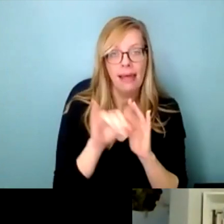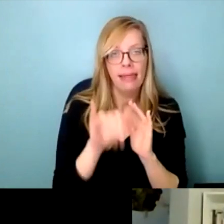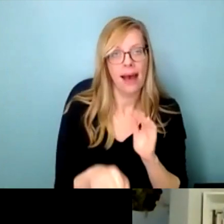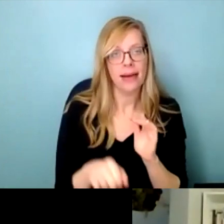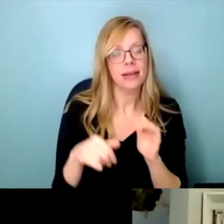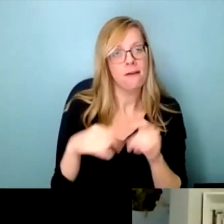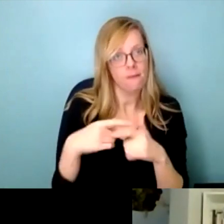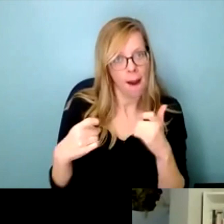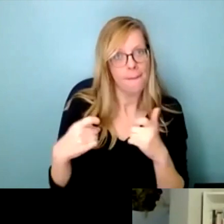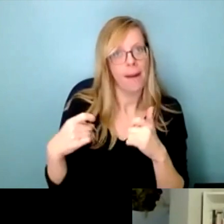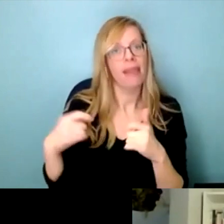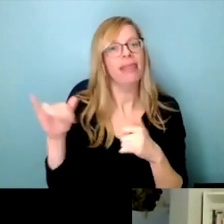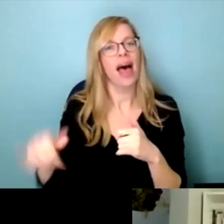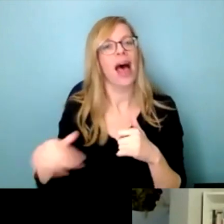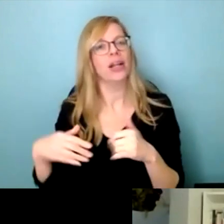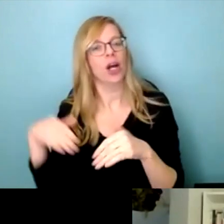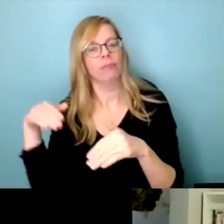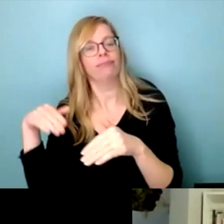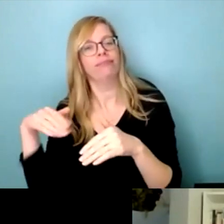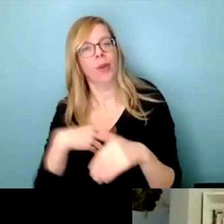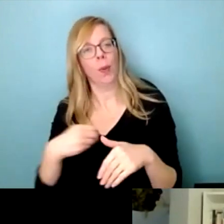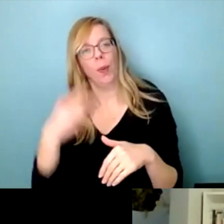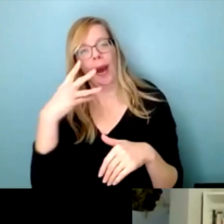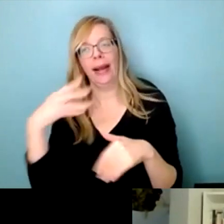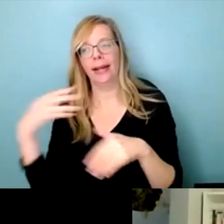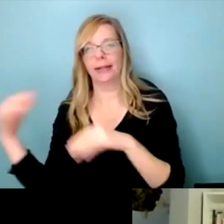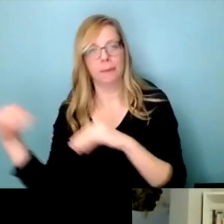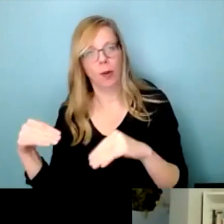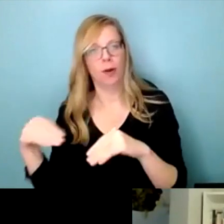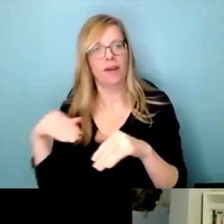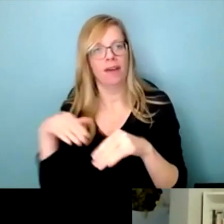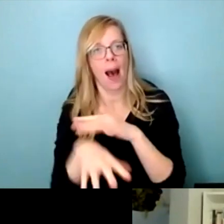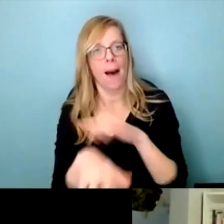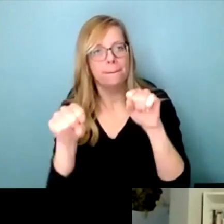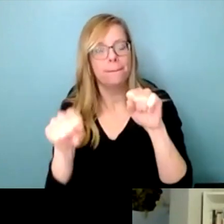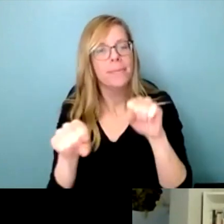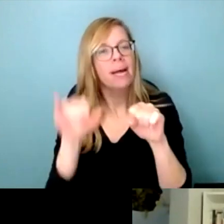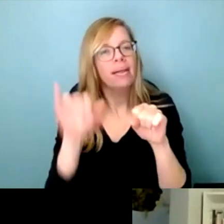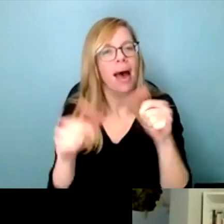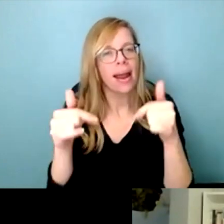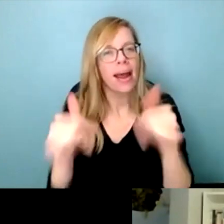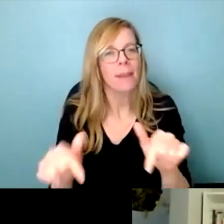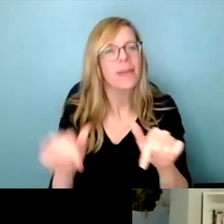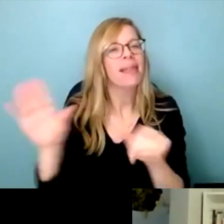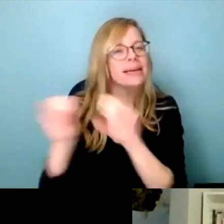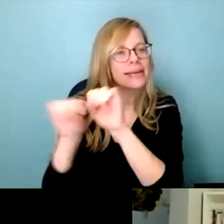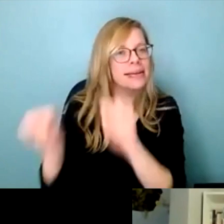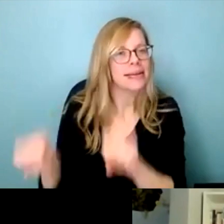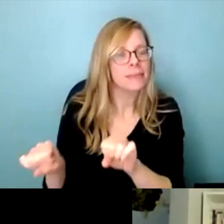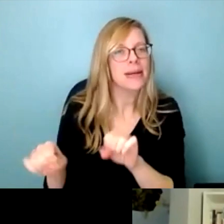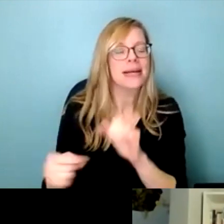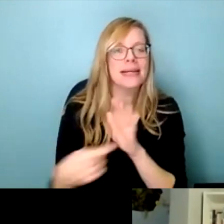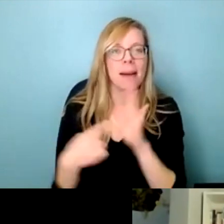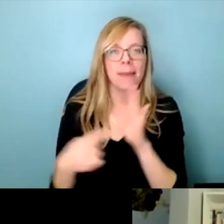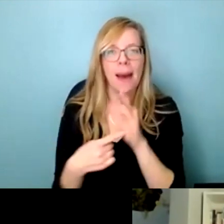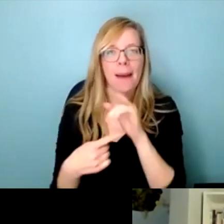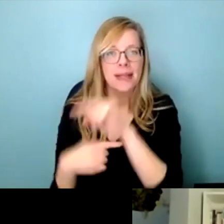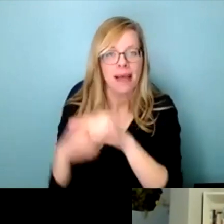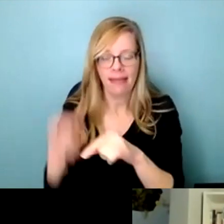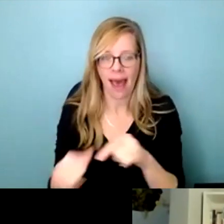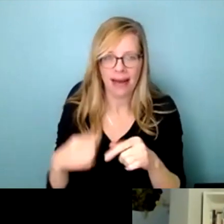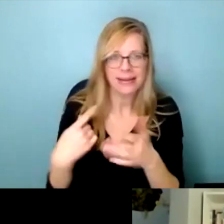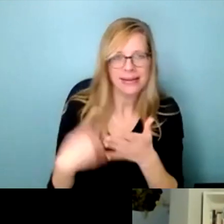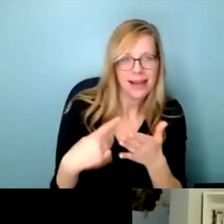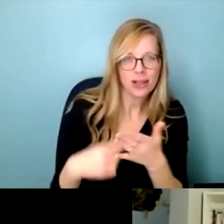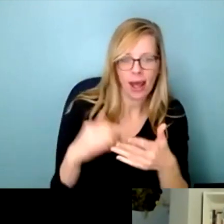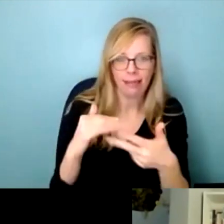uh, but it's also a blueprint or sort of articulation often for how colonization works. So sometimes that discussions of levels of government or how